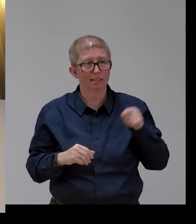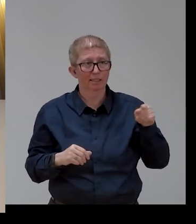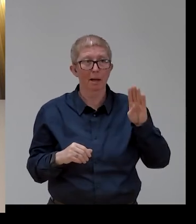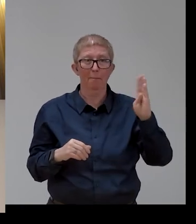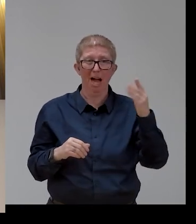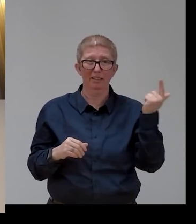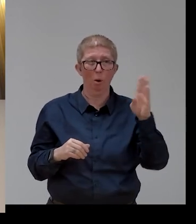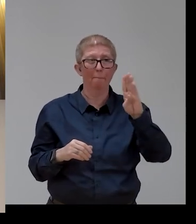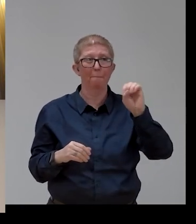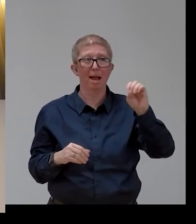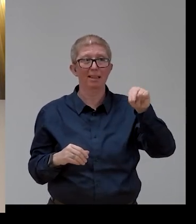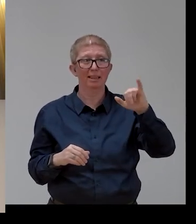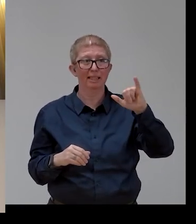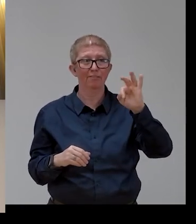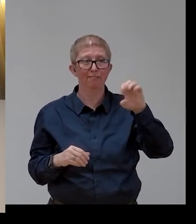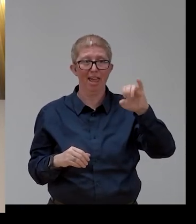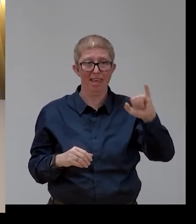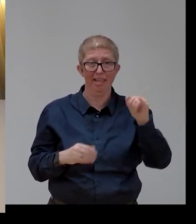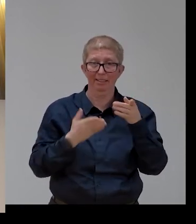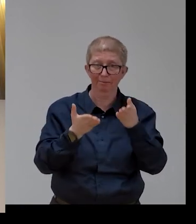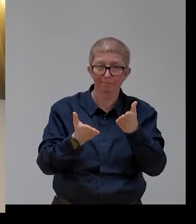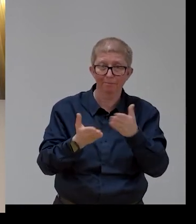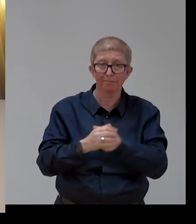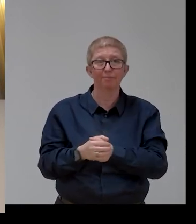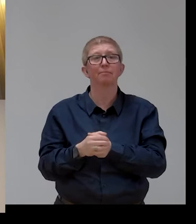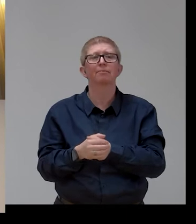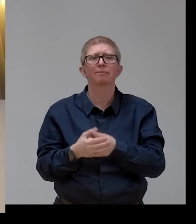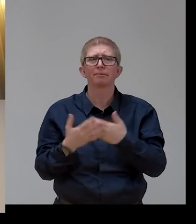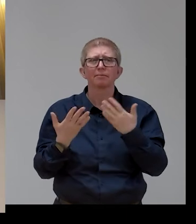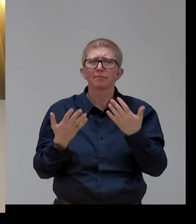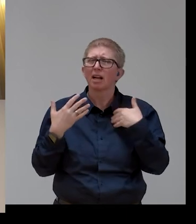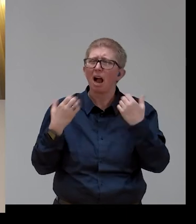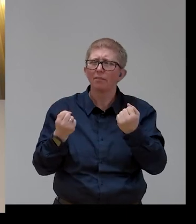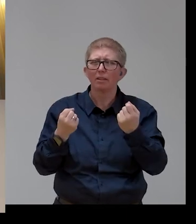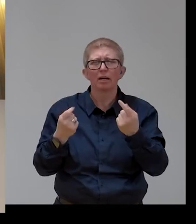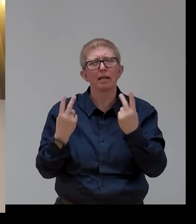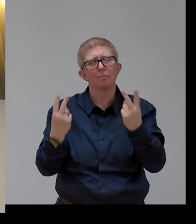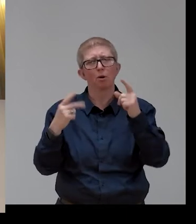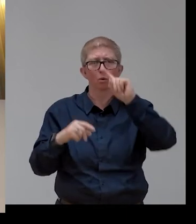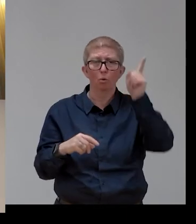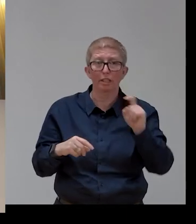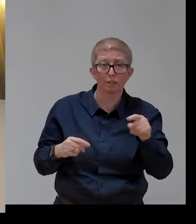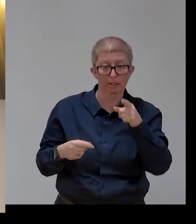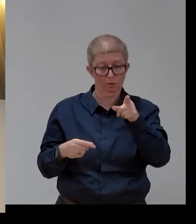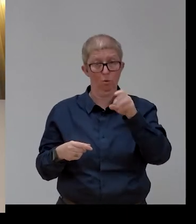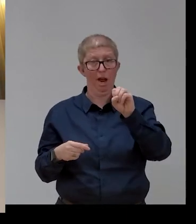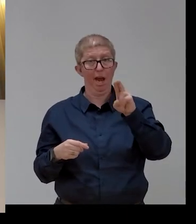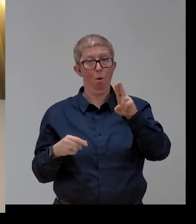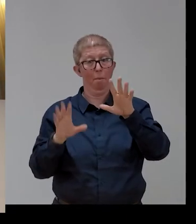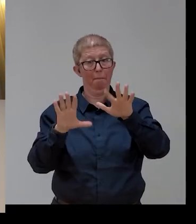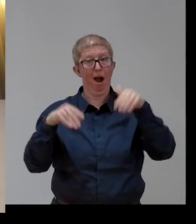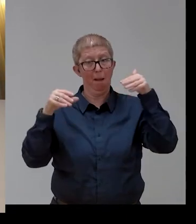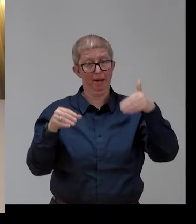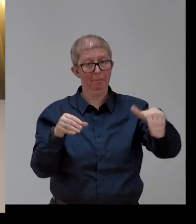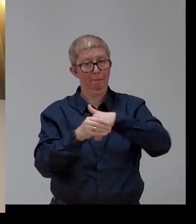as a member of the European Parliament. Due to COVID-19, we